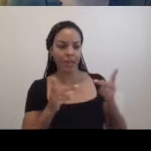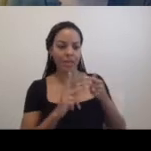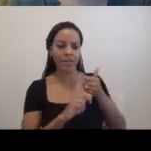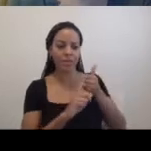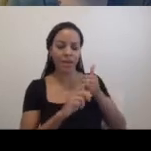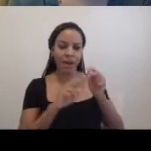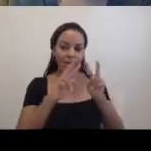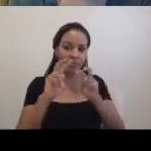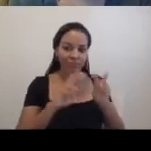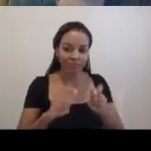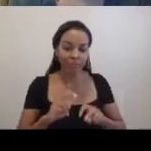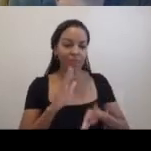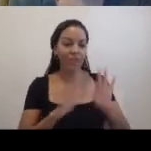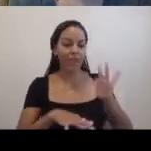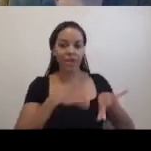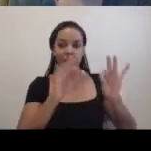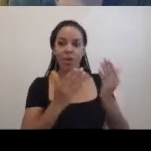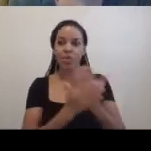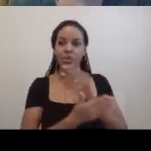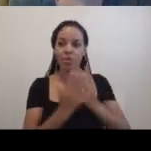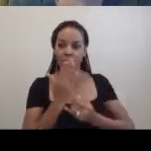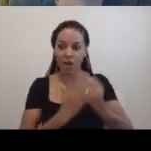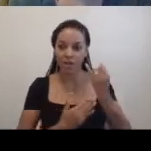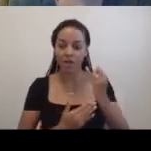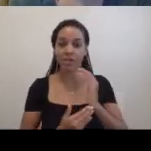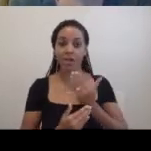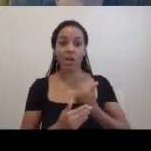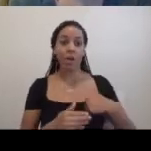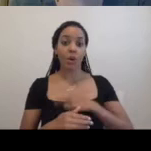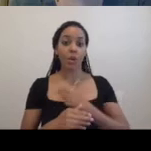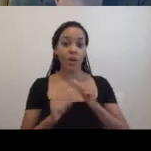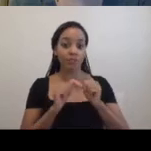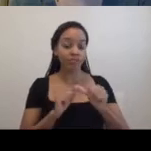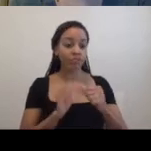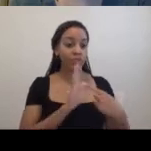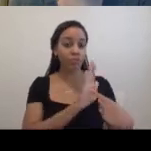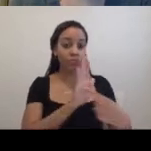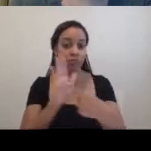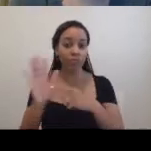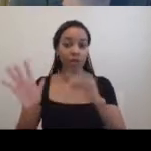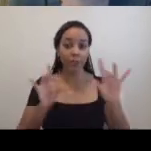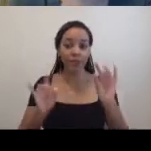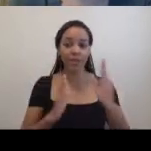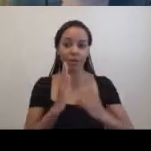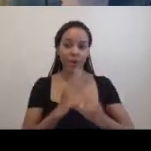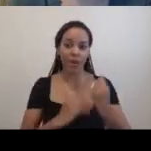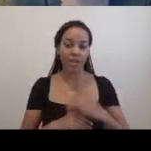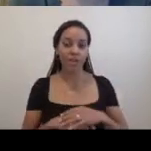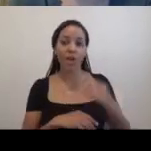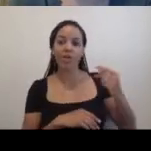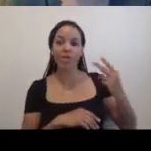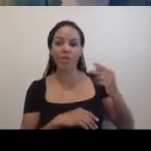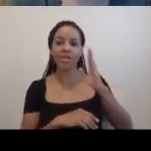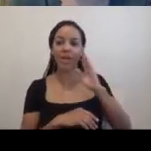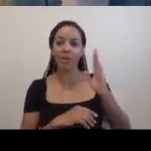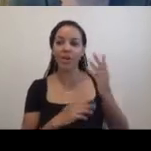produce new projects. Increasingly, we are commissioning and presenting their ambitious projects. On Thursday, you'll hear from our